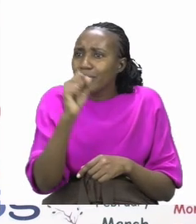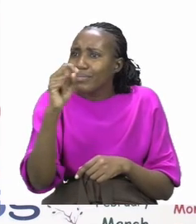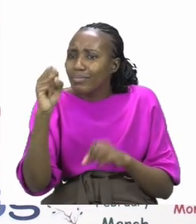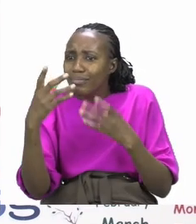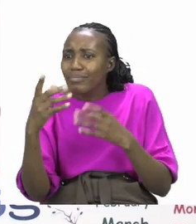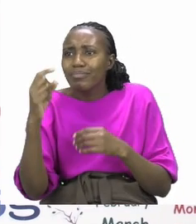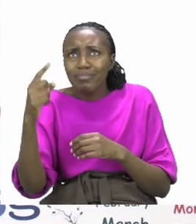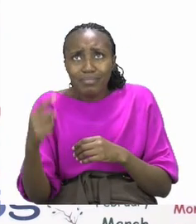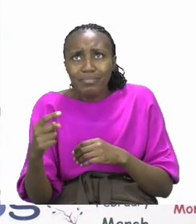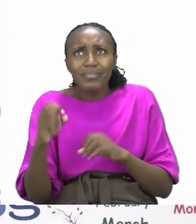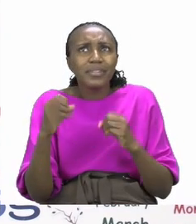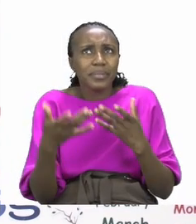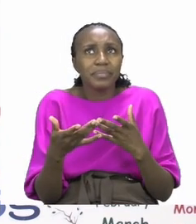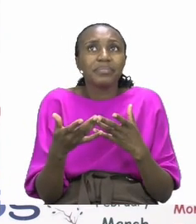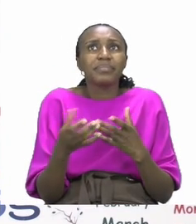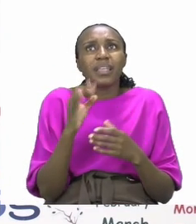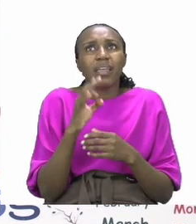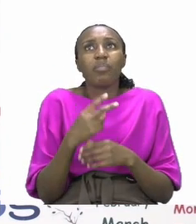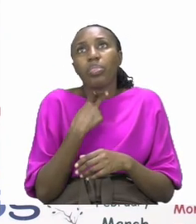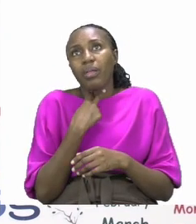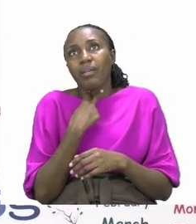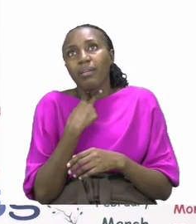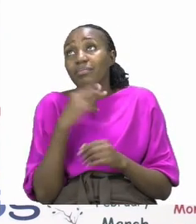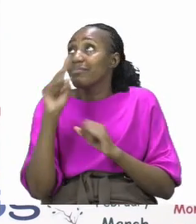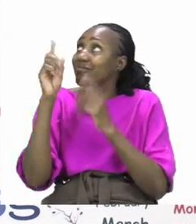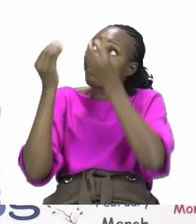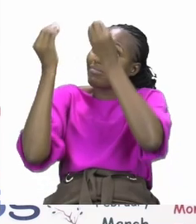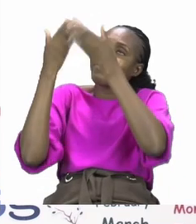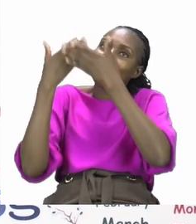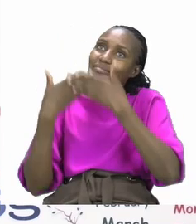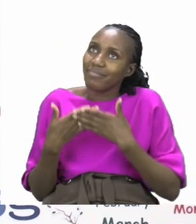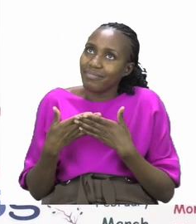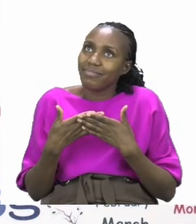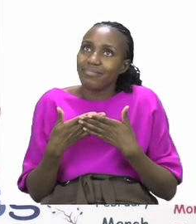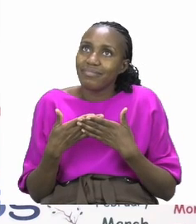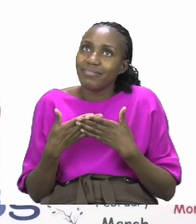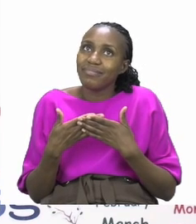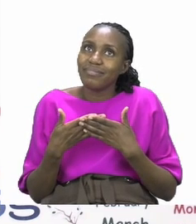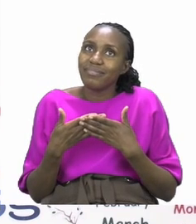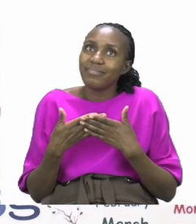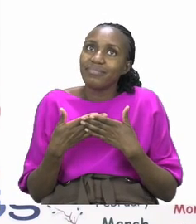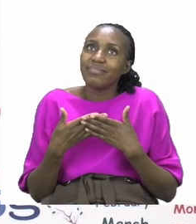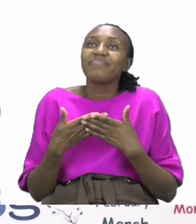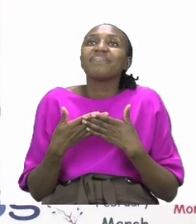your time with this one. If you are a little bit confused that's ok, ask an adult for help. Then when you are done with this exercise you